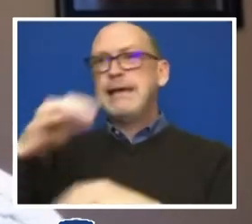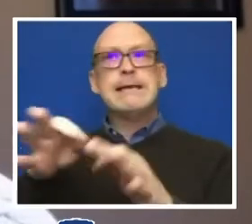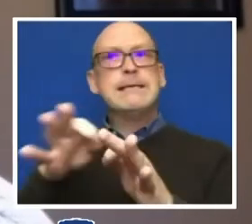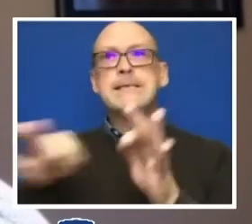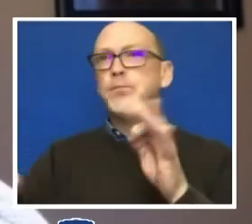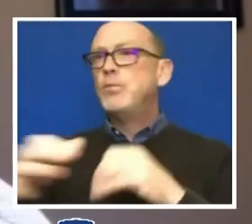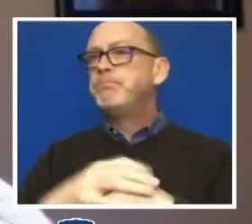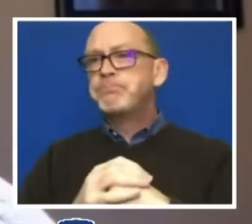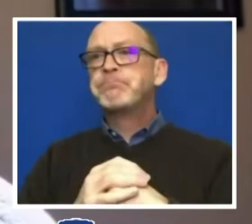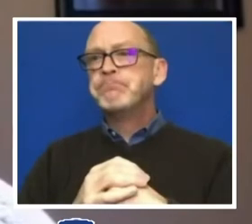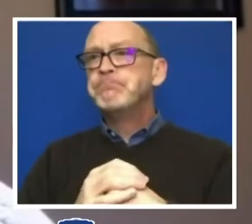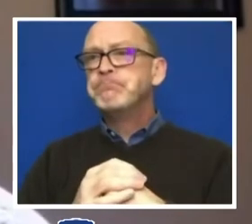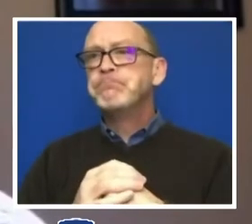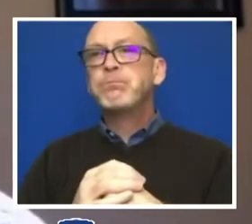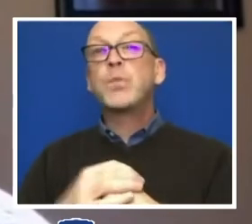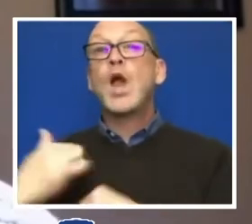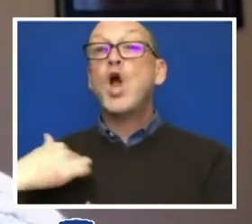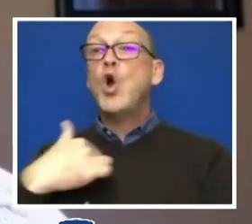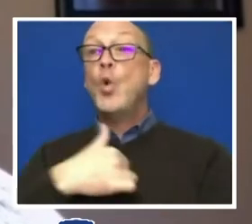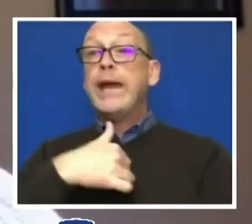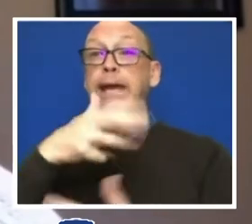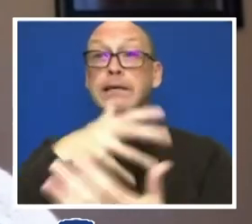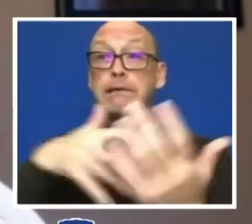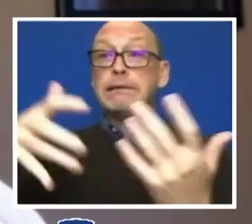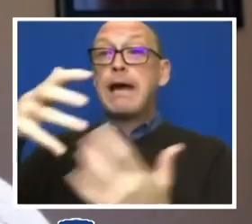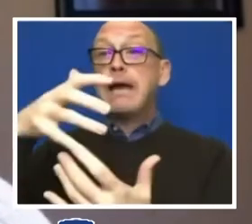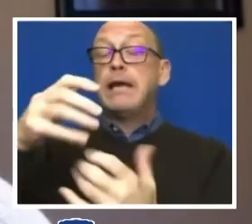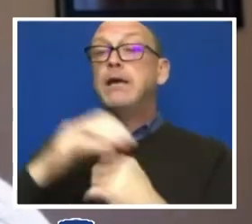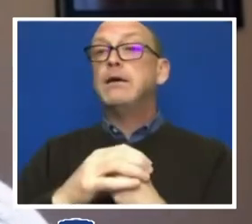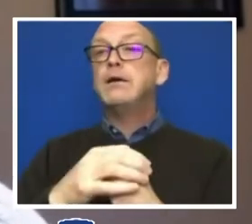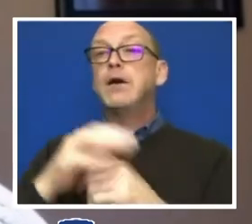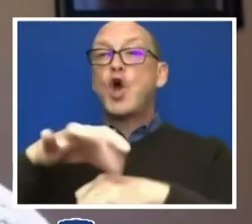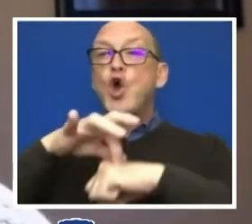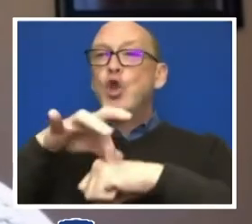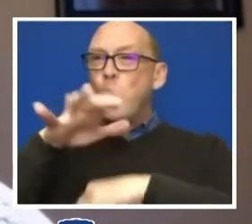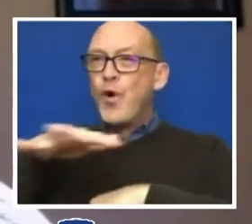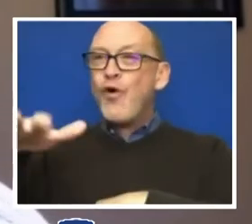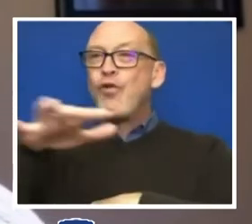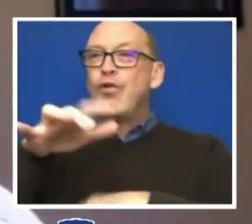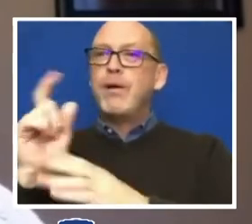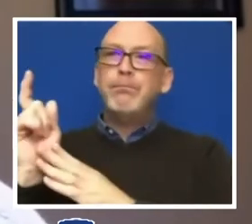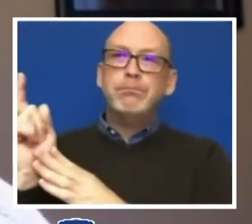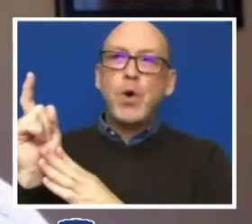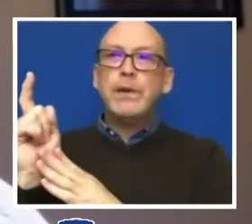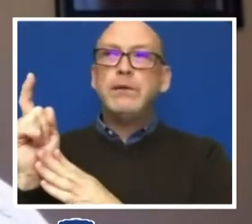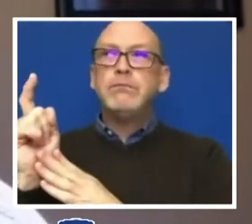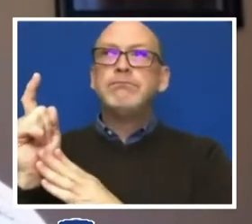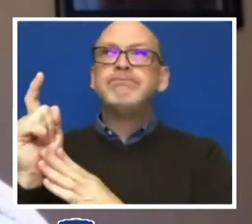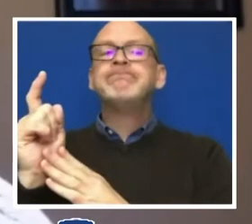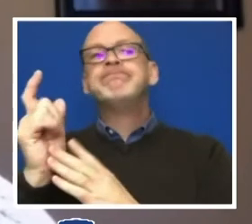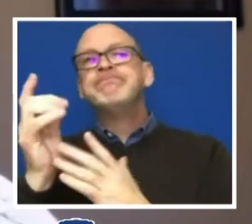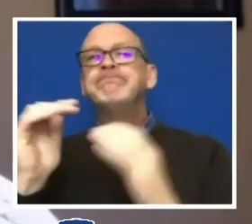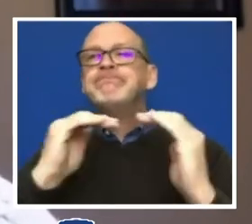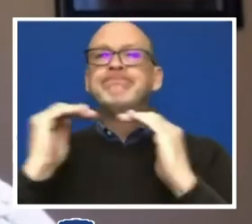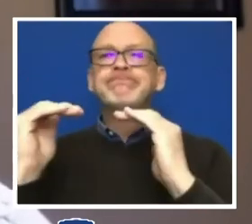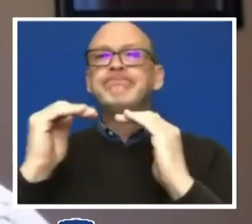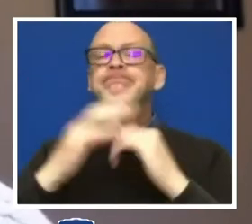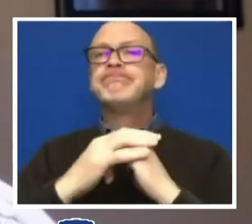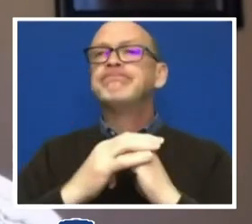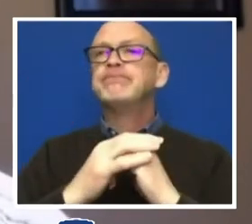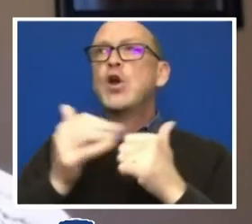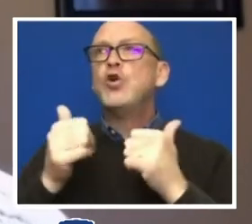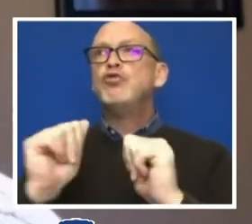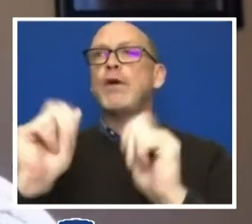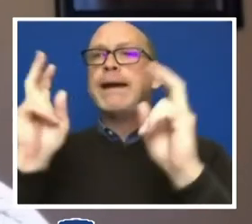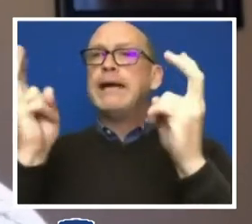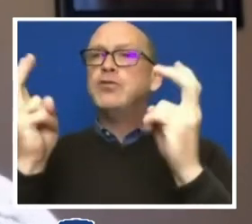we're in a society, a global society that's in a moment of reckoning, with regard to issues of